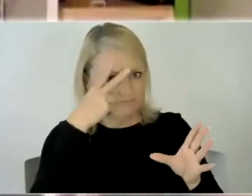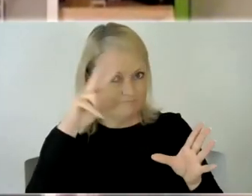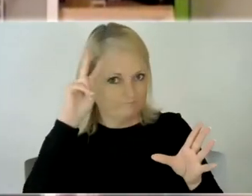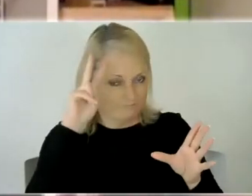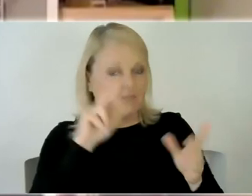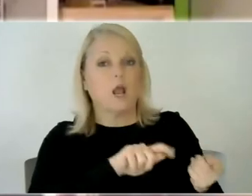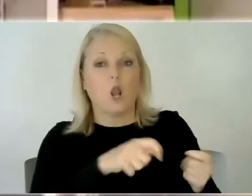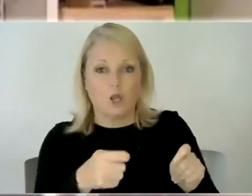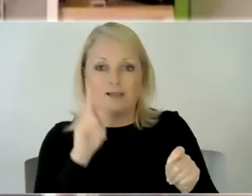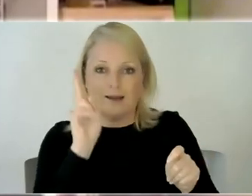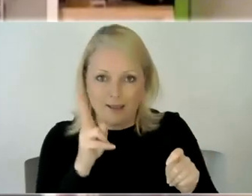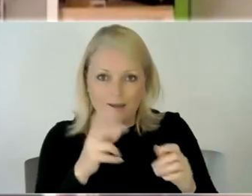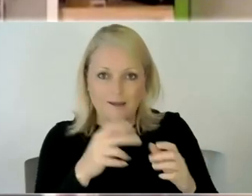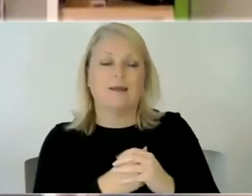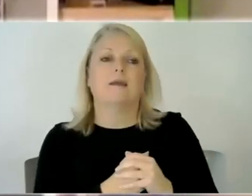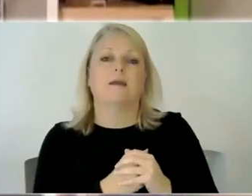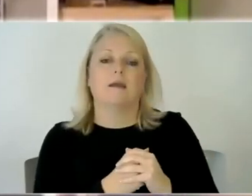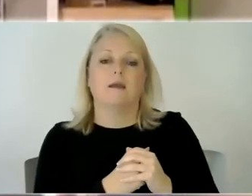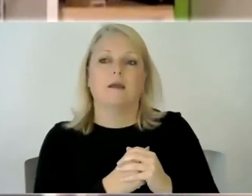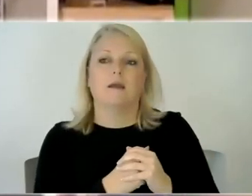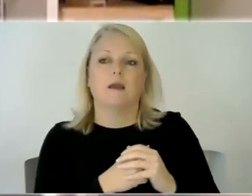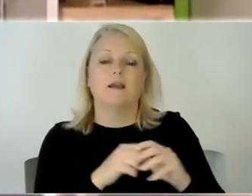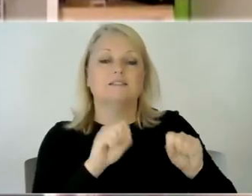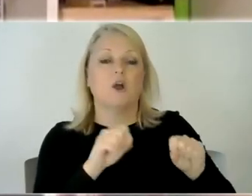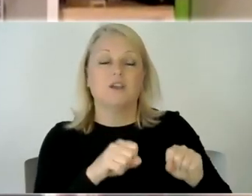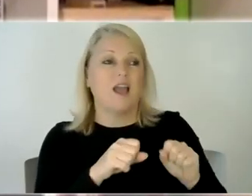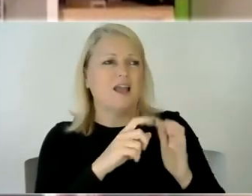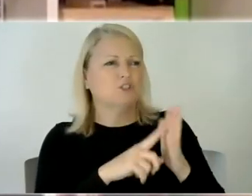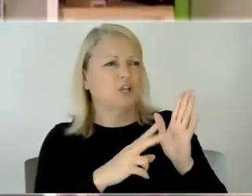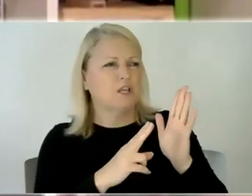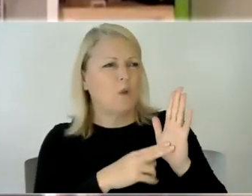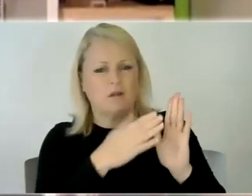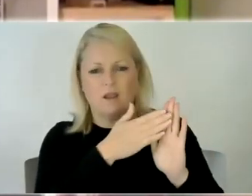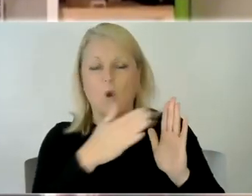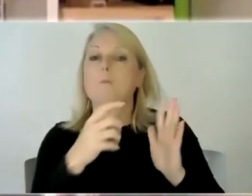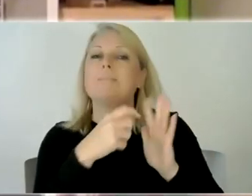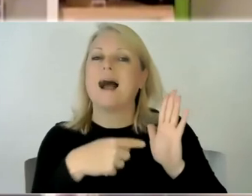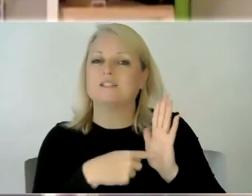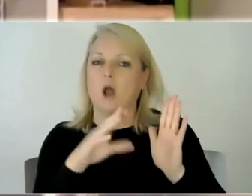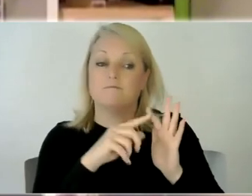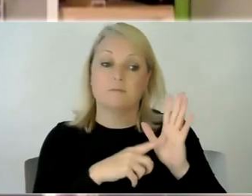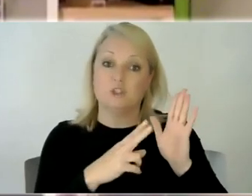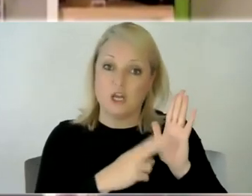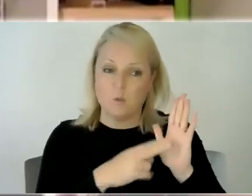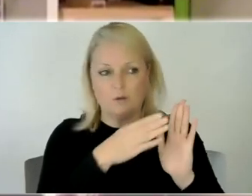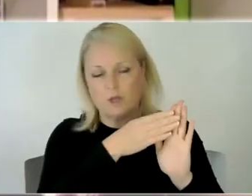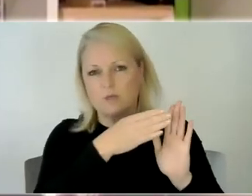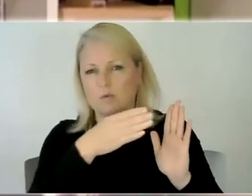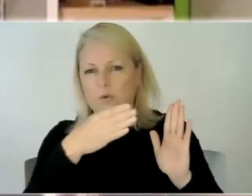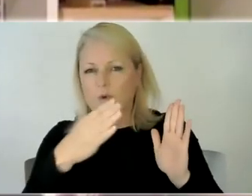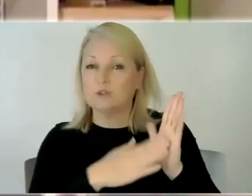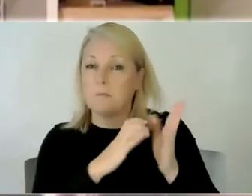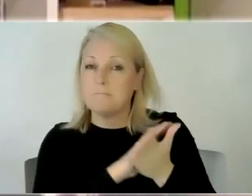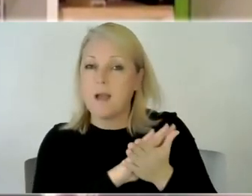lockdown and so yeah no school from jan or a part-time school from january to sort of